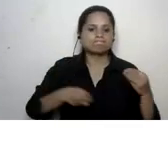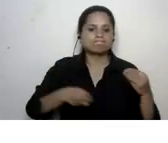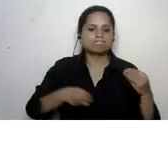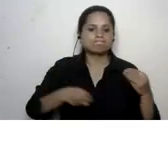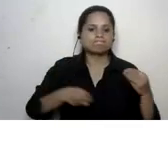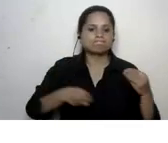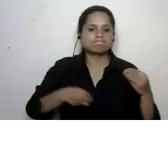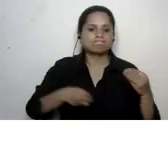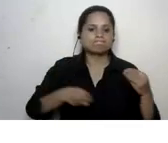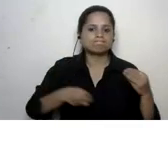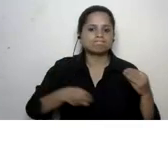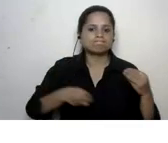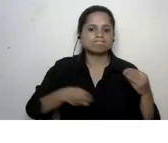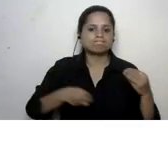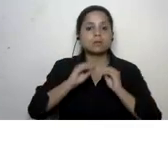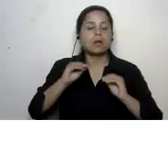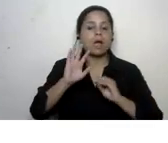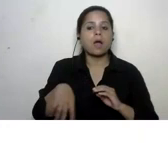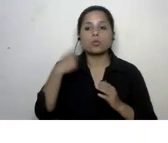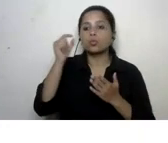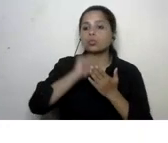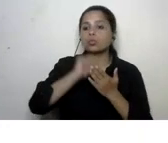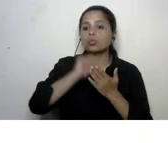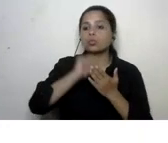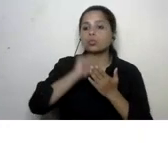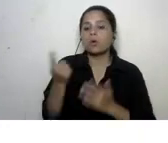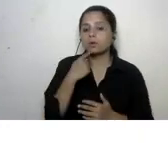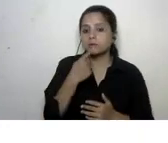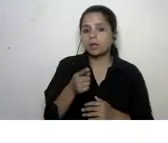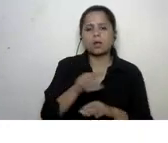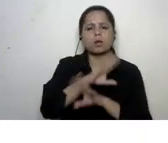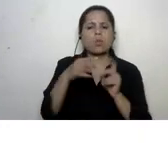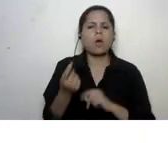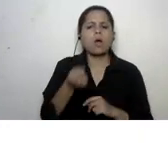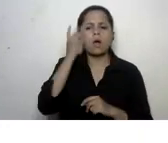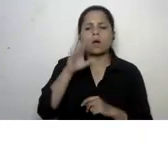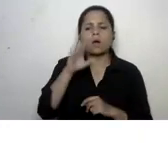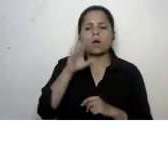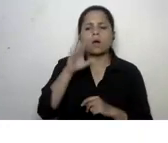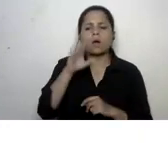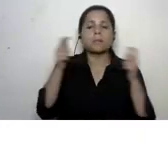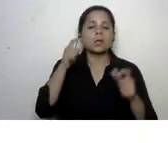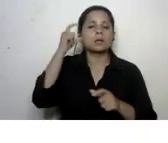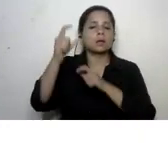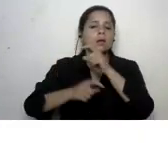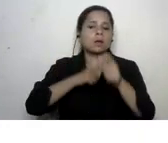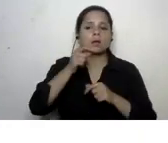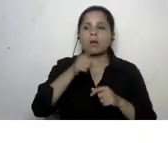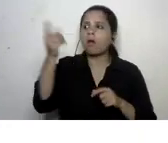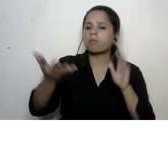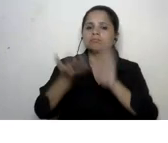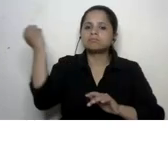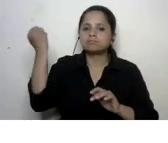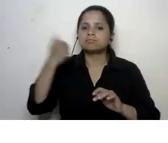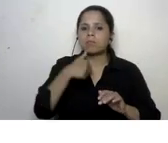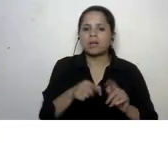the lesson he tells the narrator they get it all he's talking about the big firms he says they get it all they